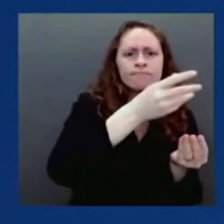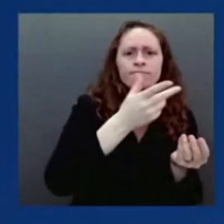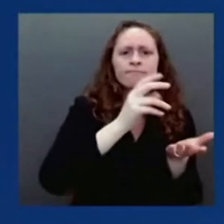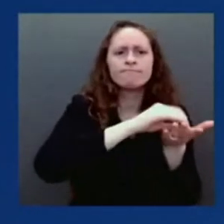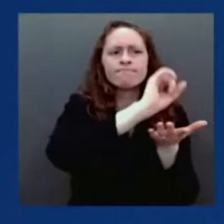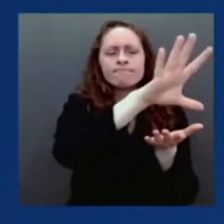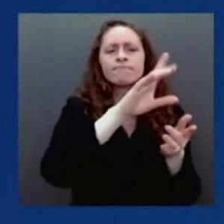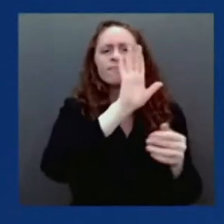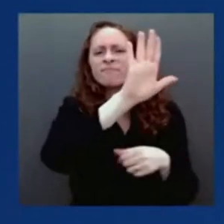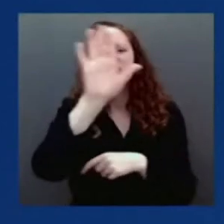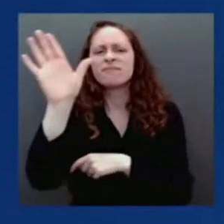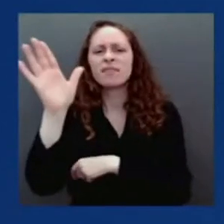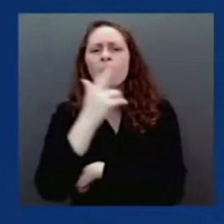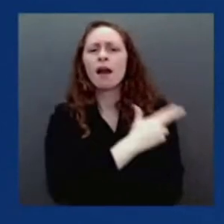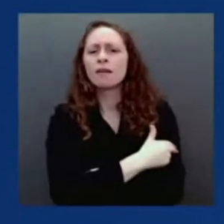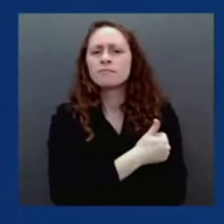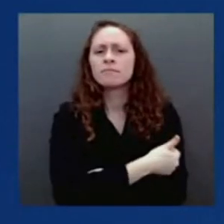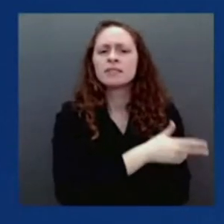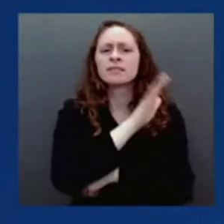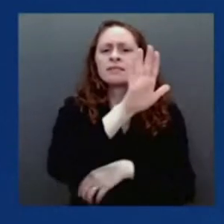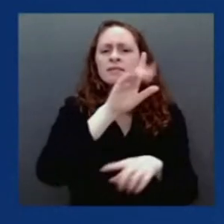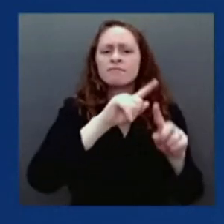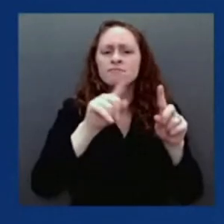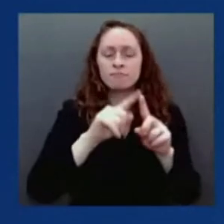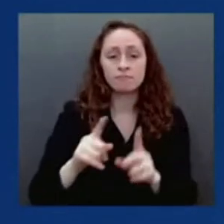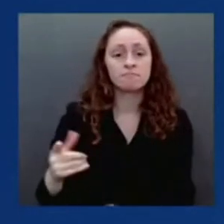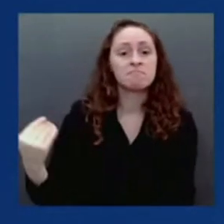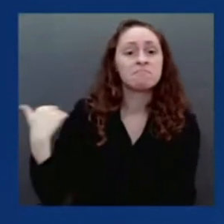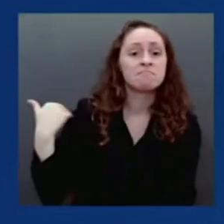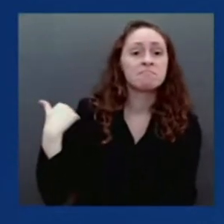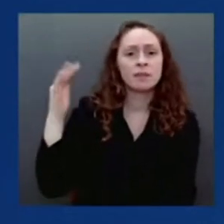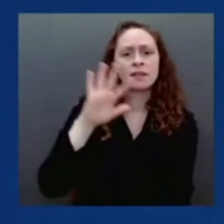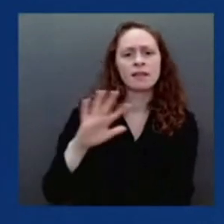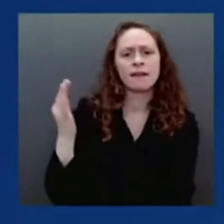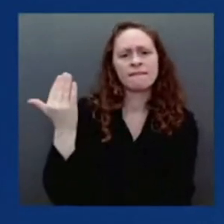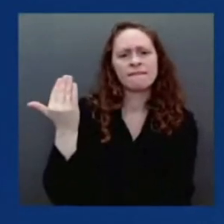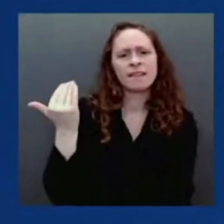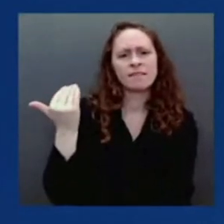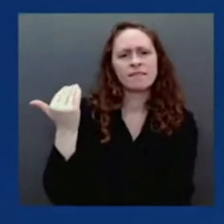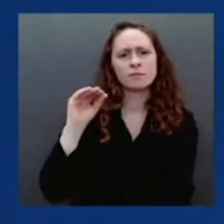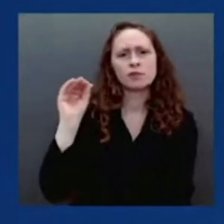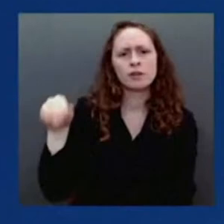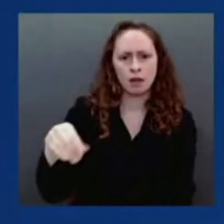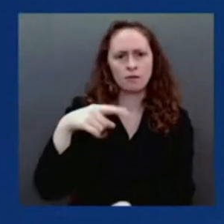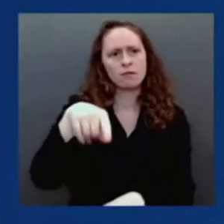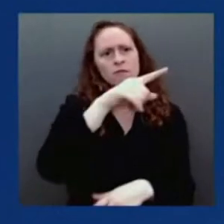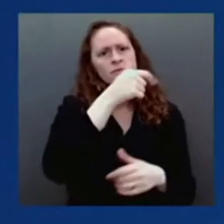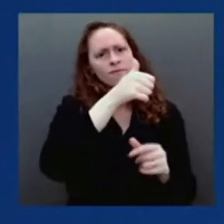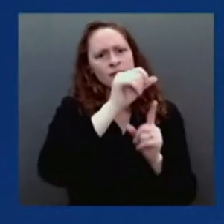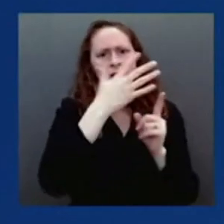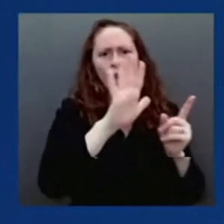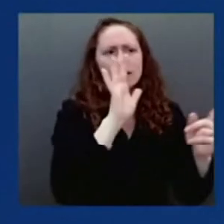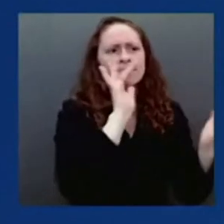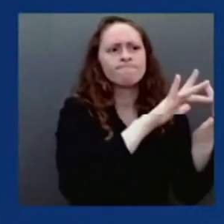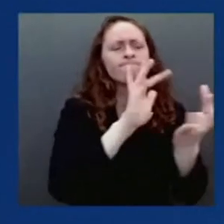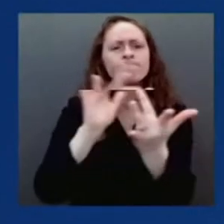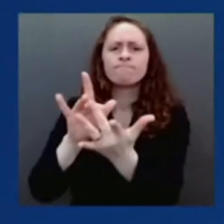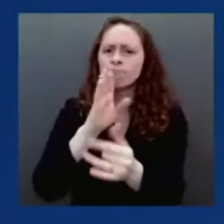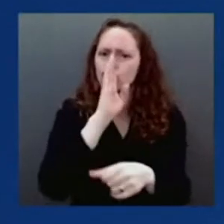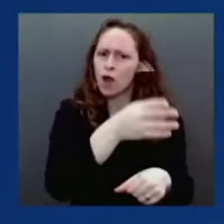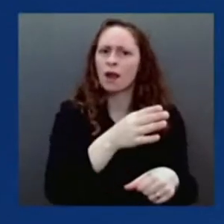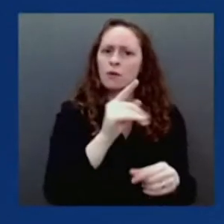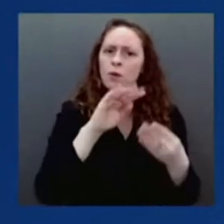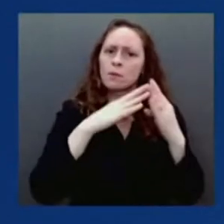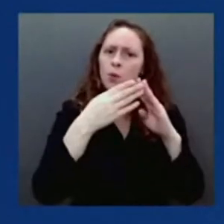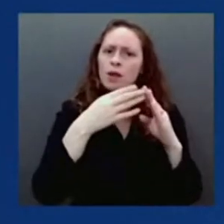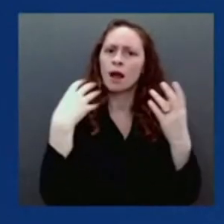community health centers around the country so that we're making sure that we're reaching those who are harder to reach in more vulnerable